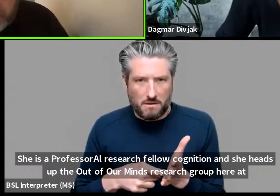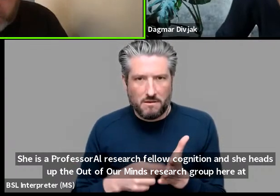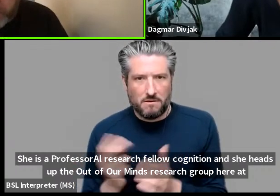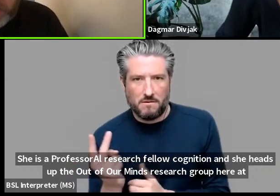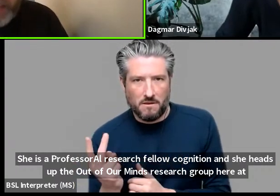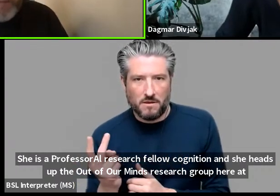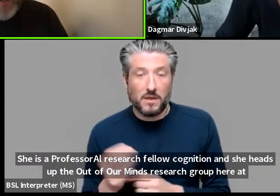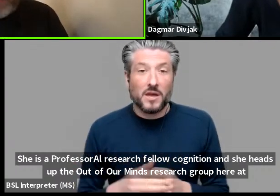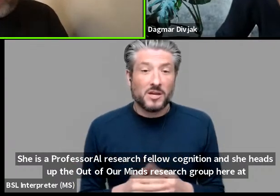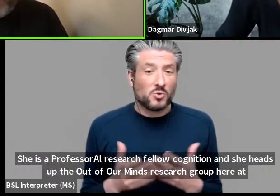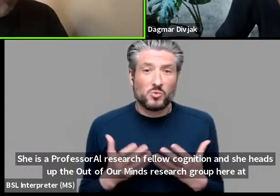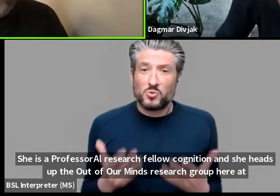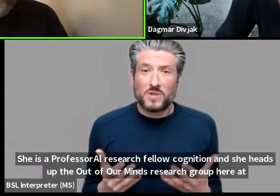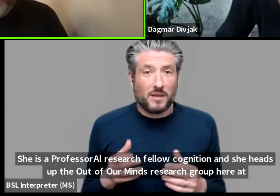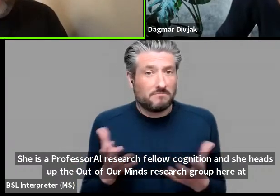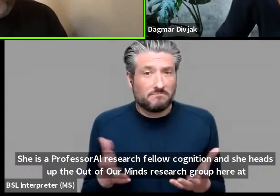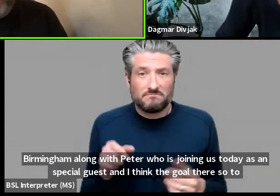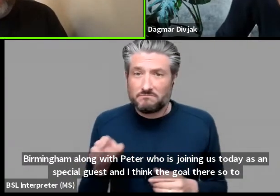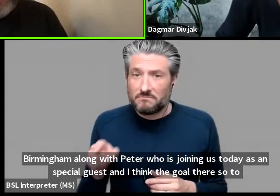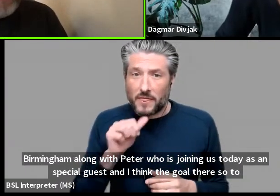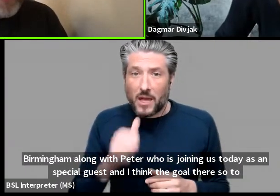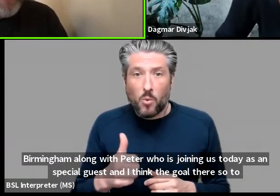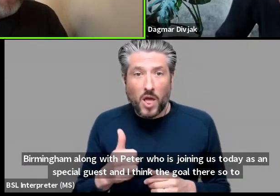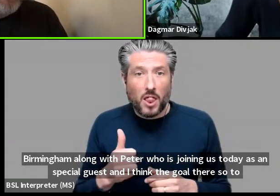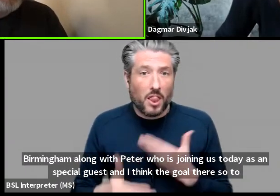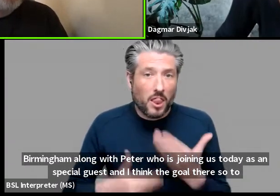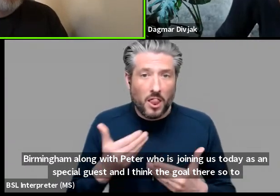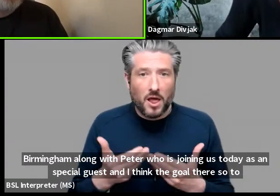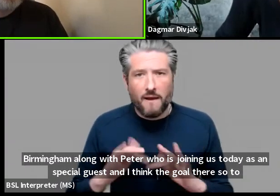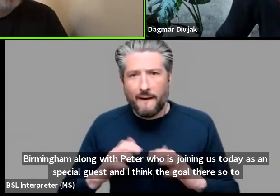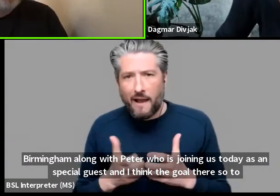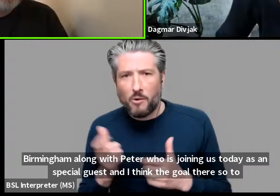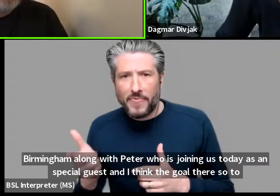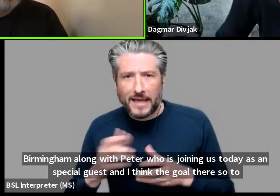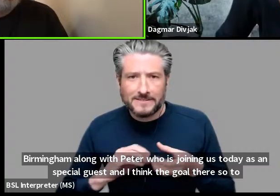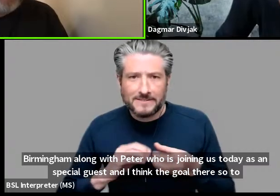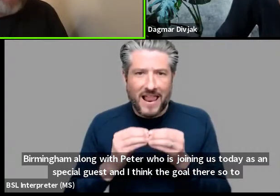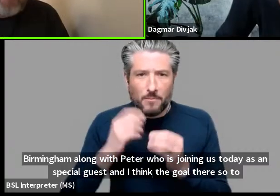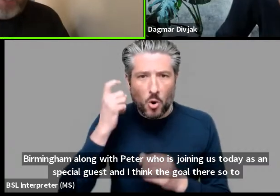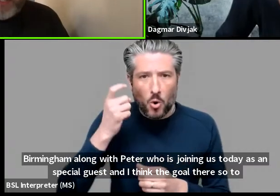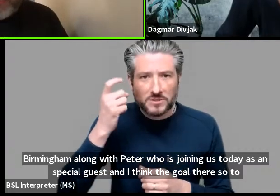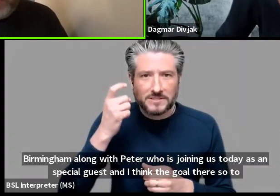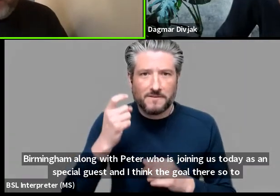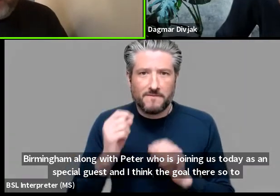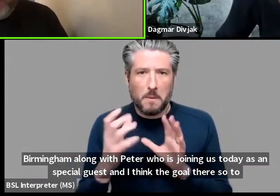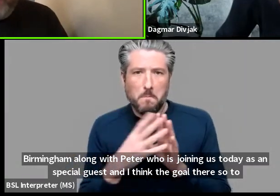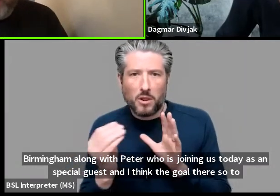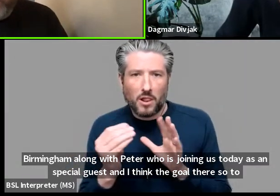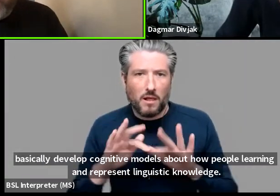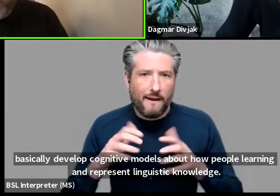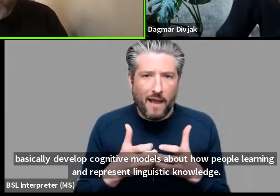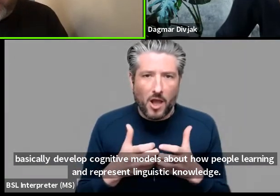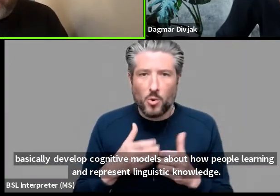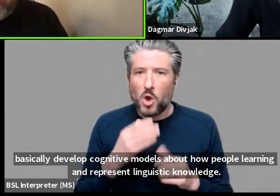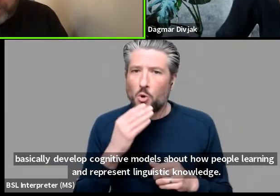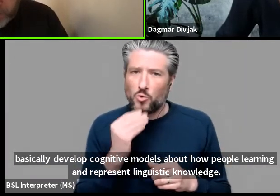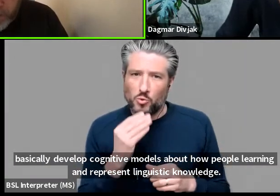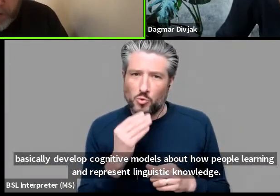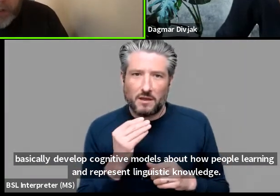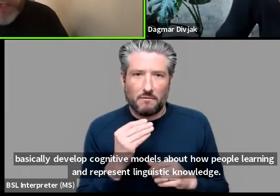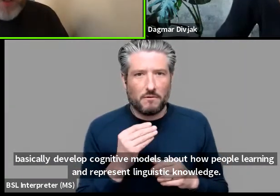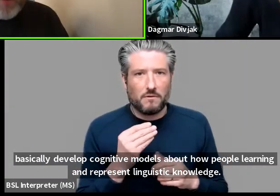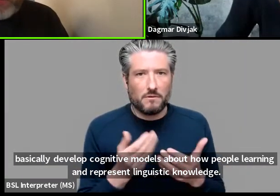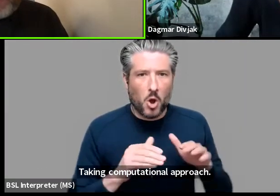to sort of develop cognitive models about how people learn and represent linguistic knowledge um taking a computational approach often um